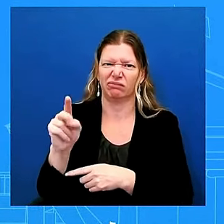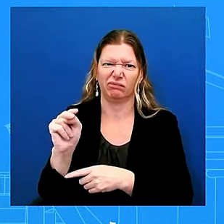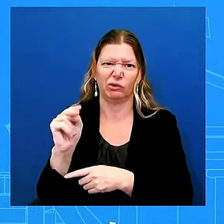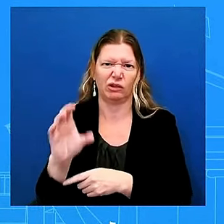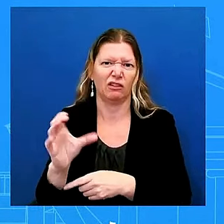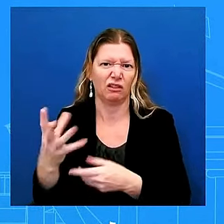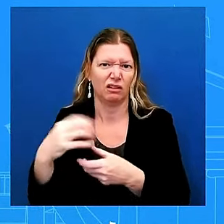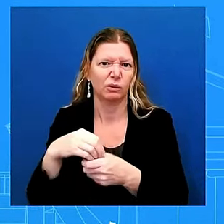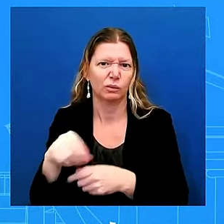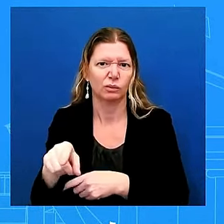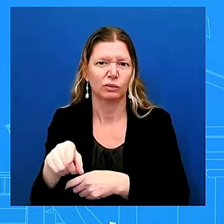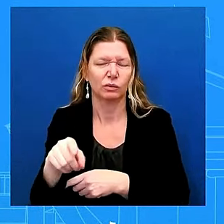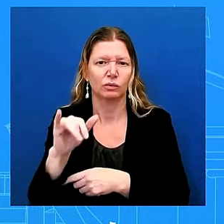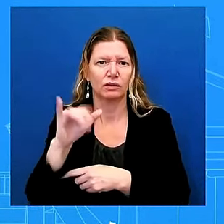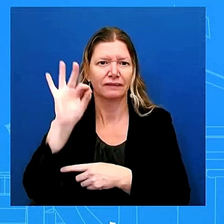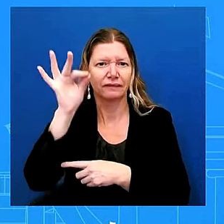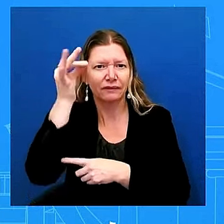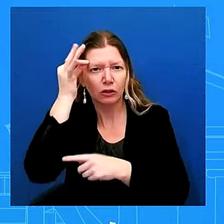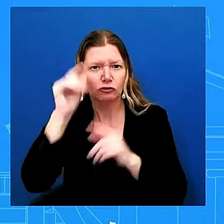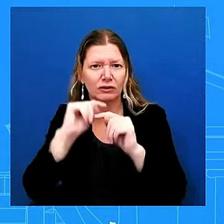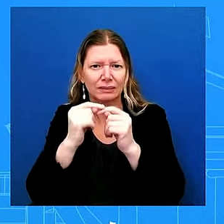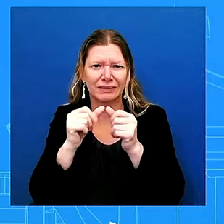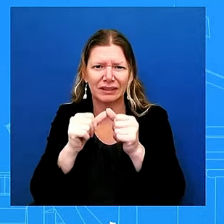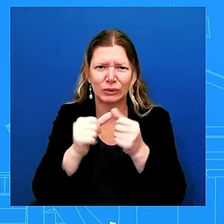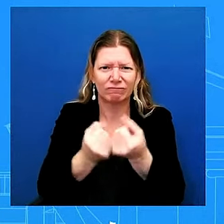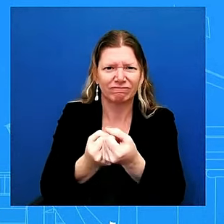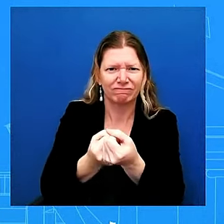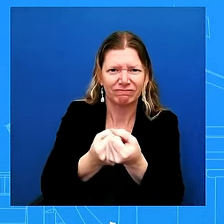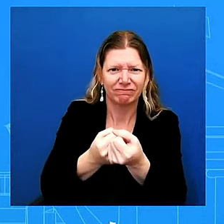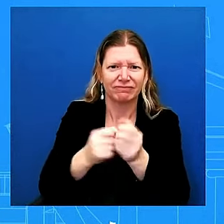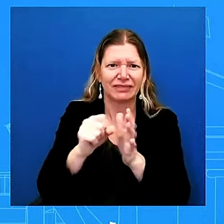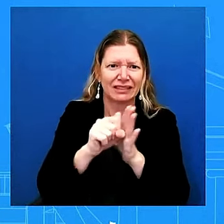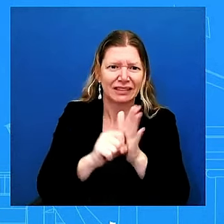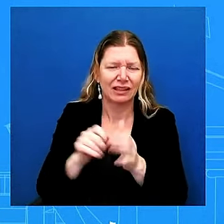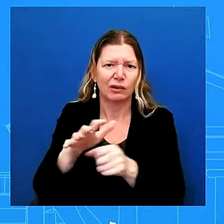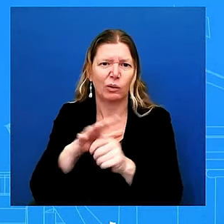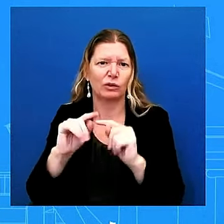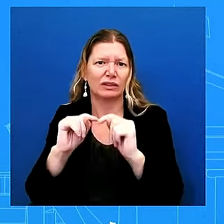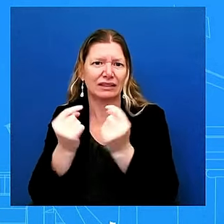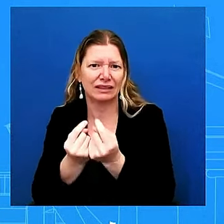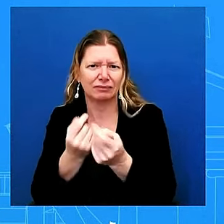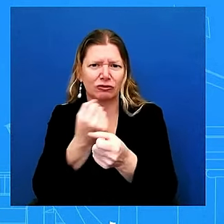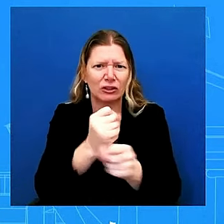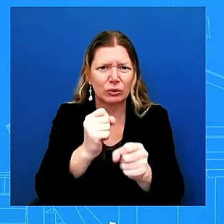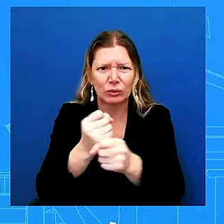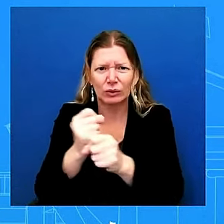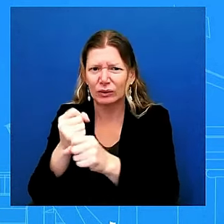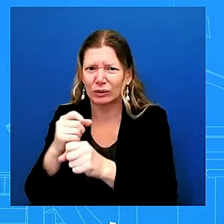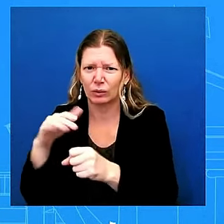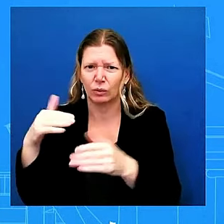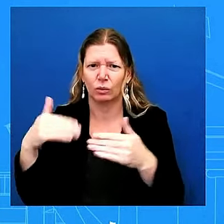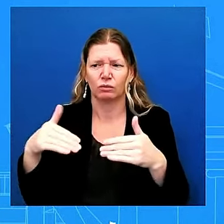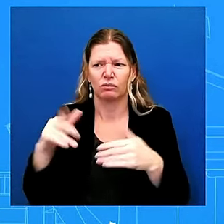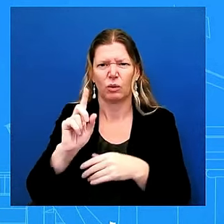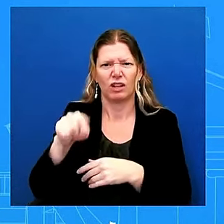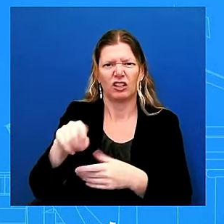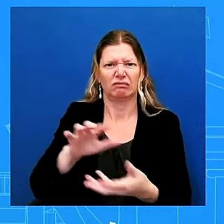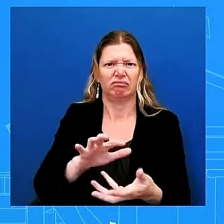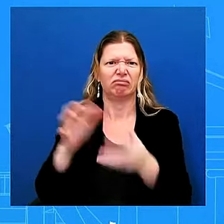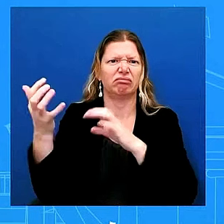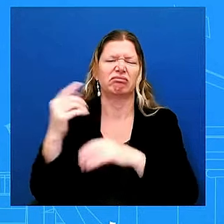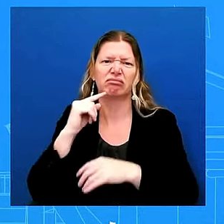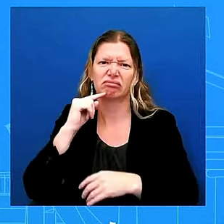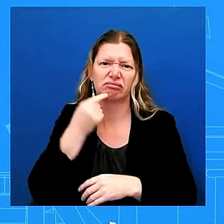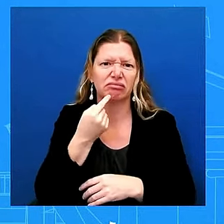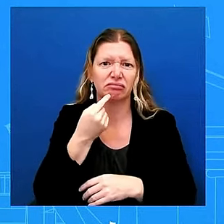also at the part at the president's direction the department of defense has activated additional helicopters to aid in